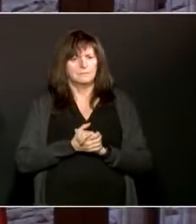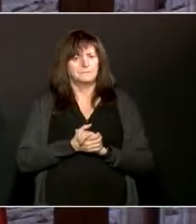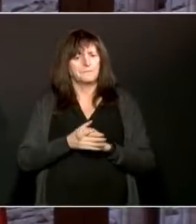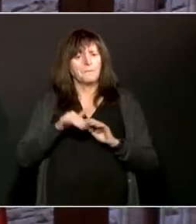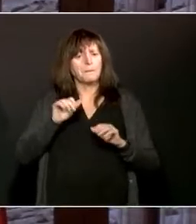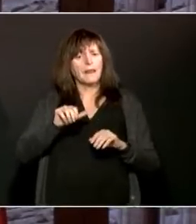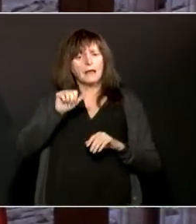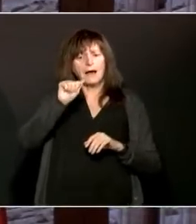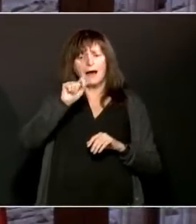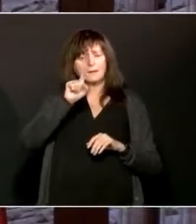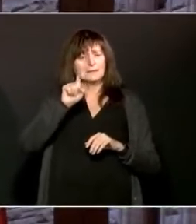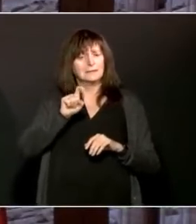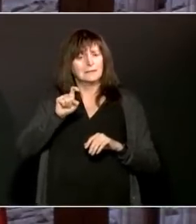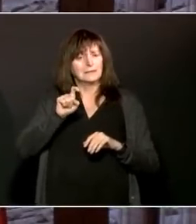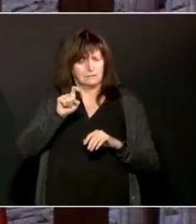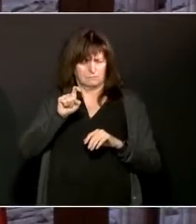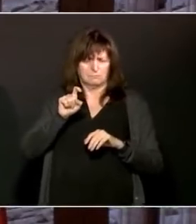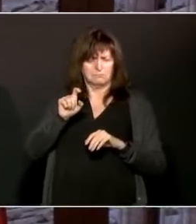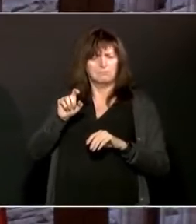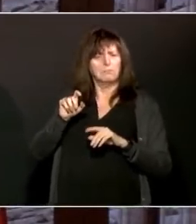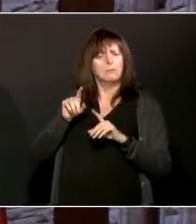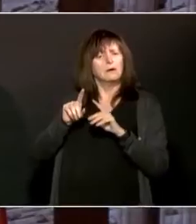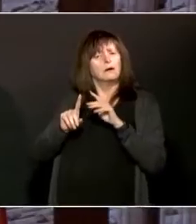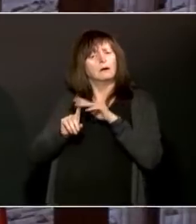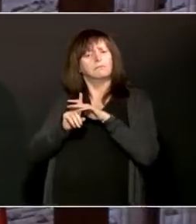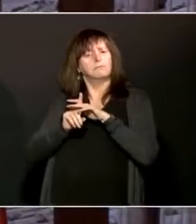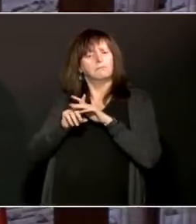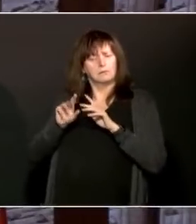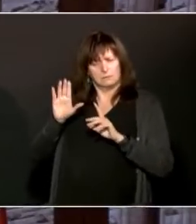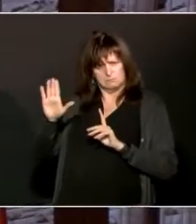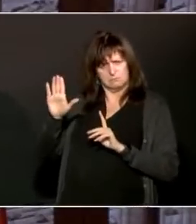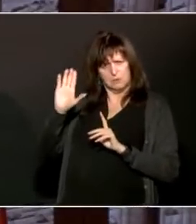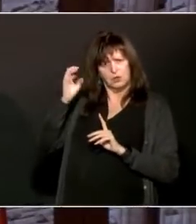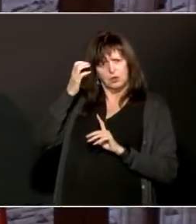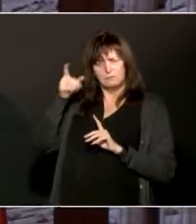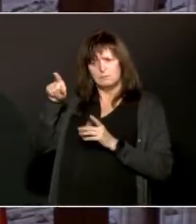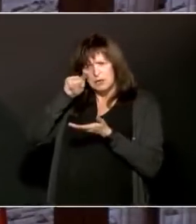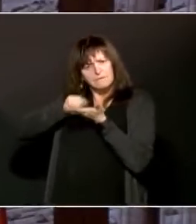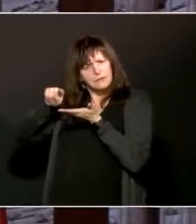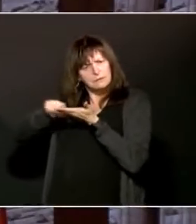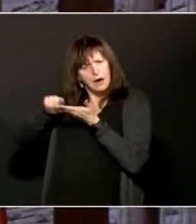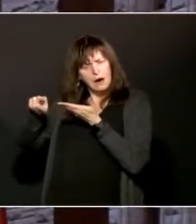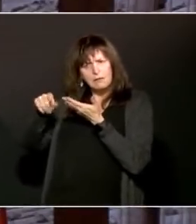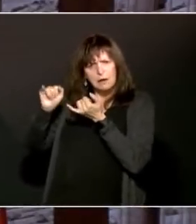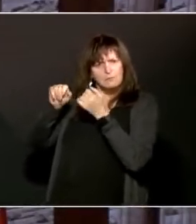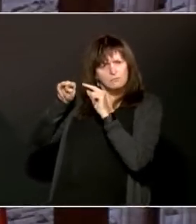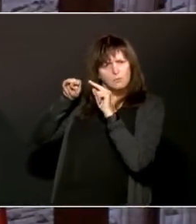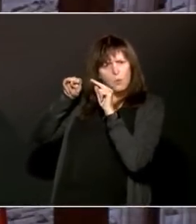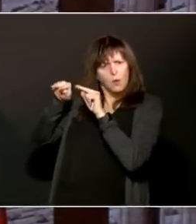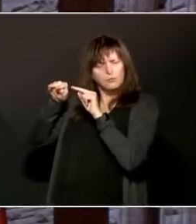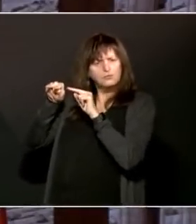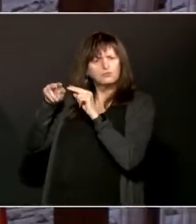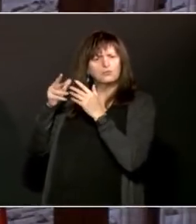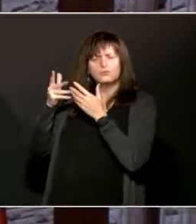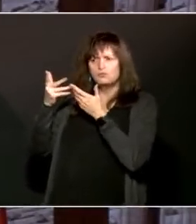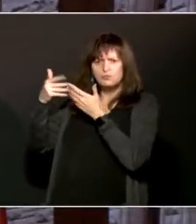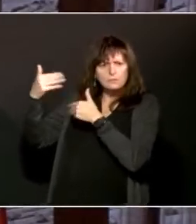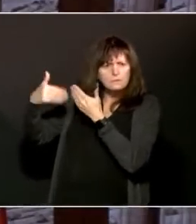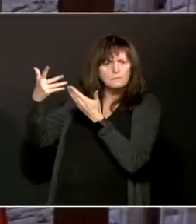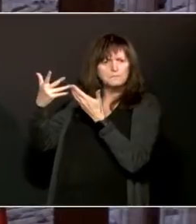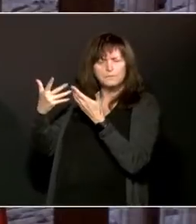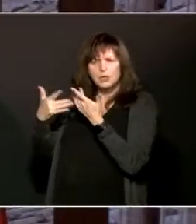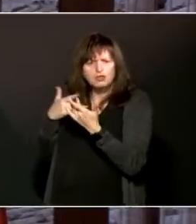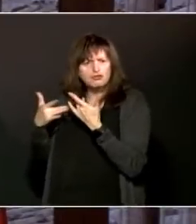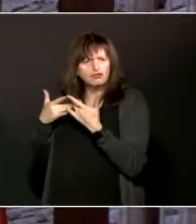in Europe. We've watched the initial rollout of that and the concerns they had and they were dealt with a certain